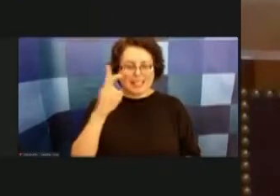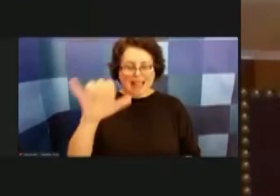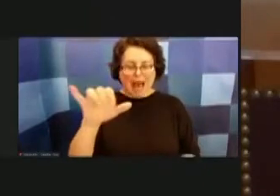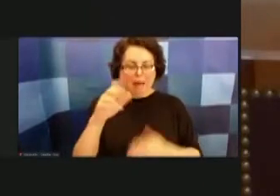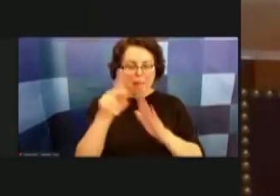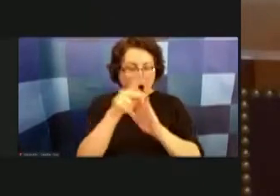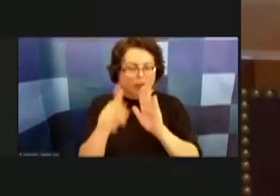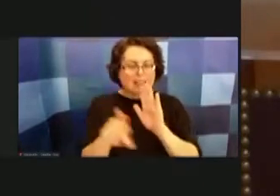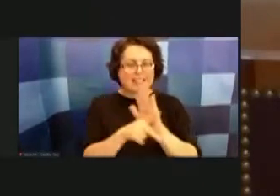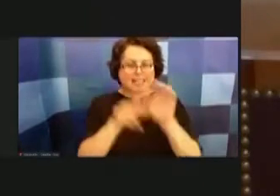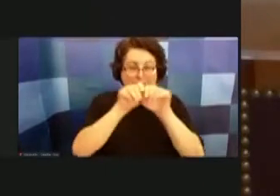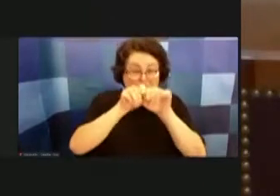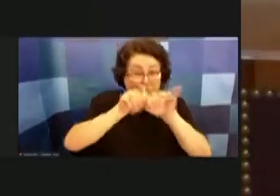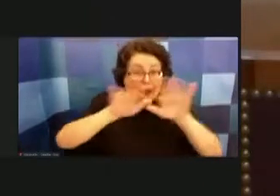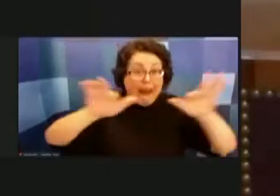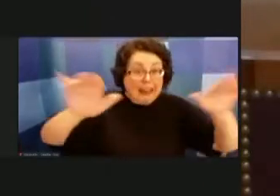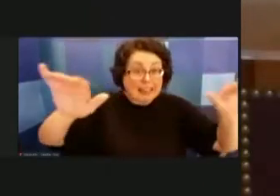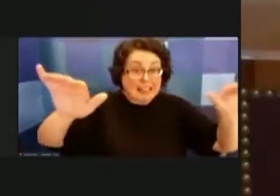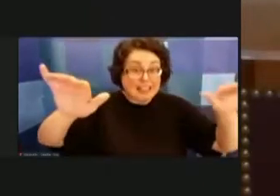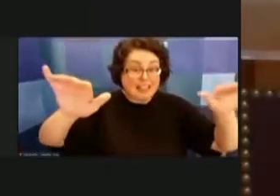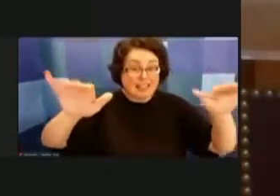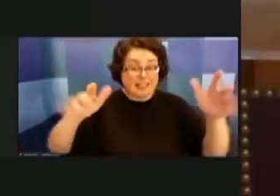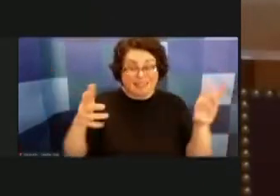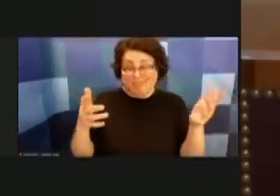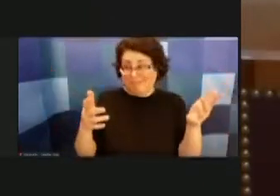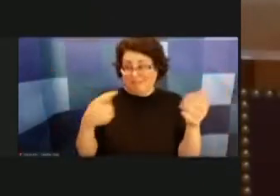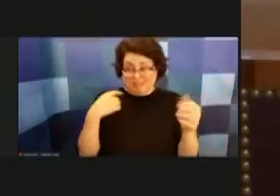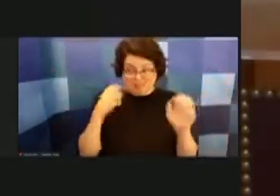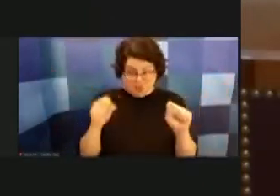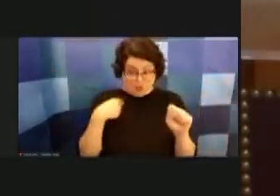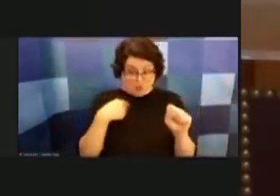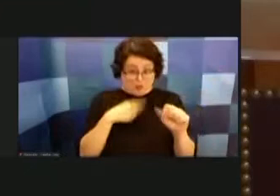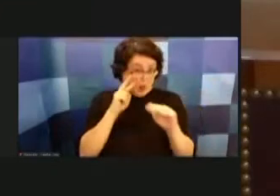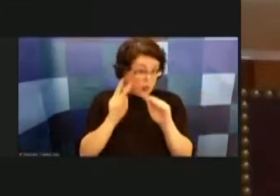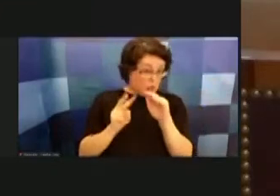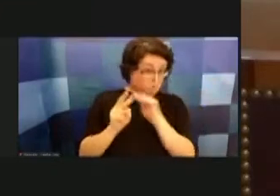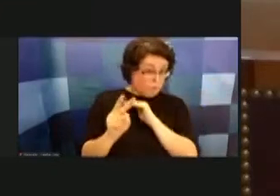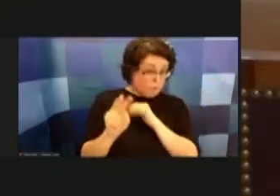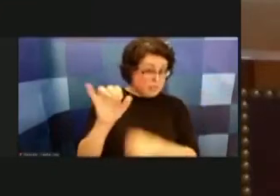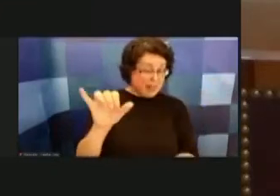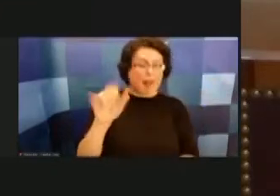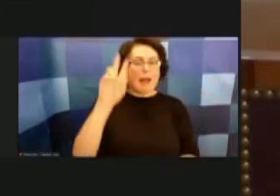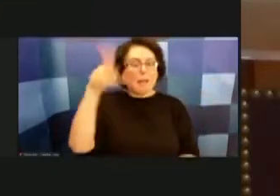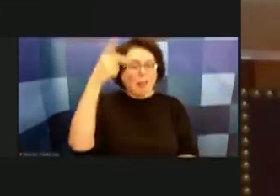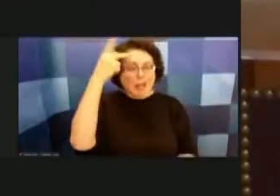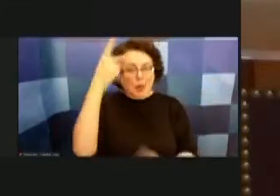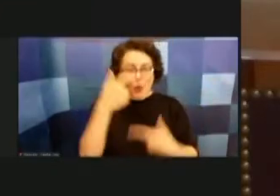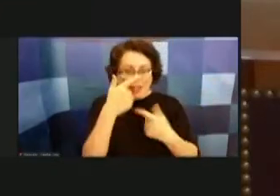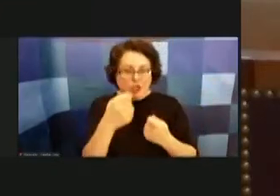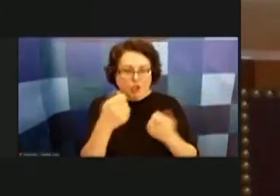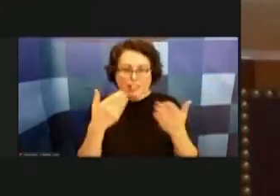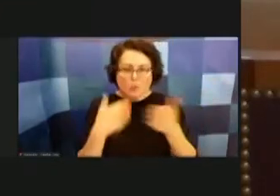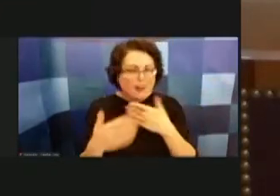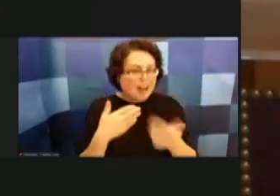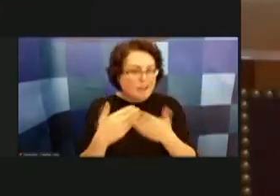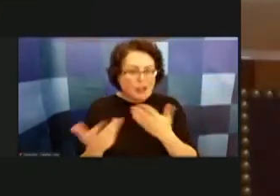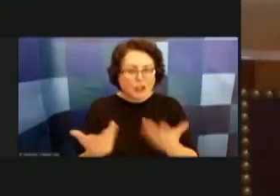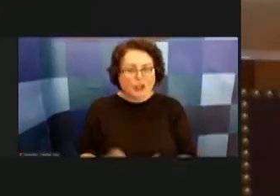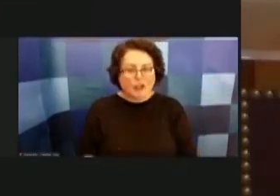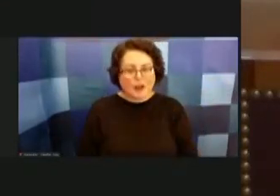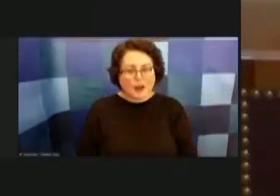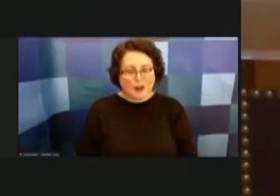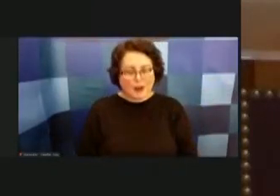they can um you know just interest political interest or whatever uh might be the case that